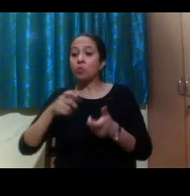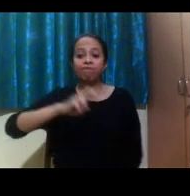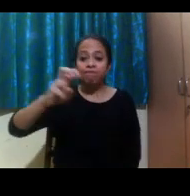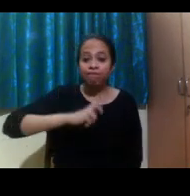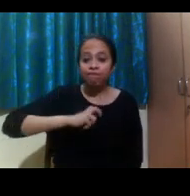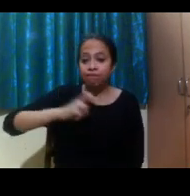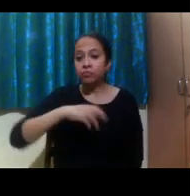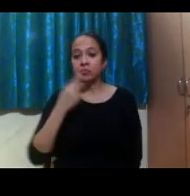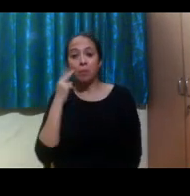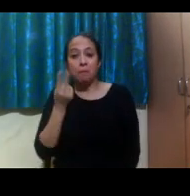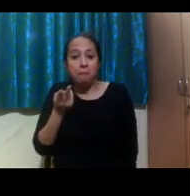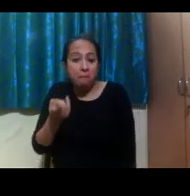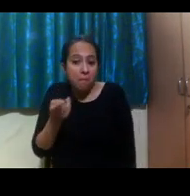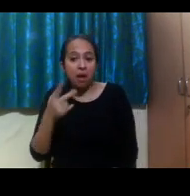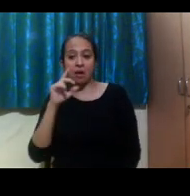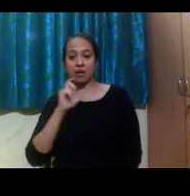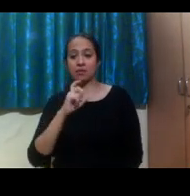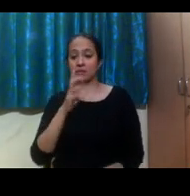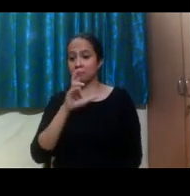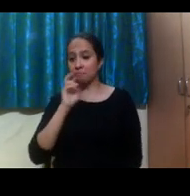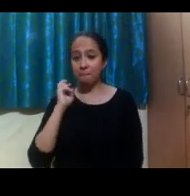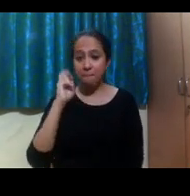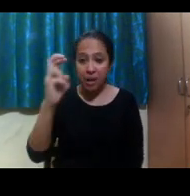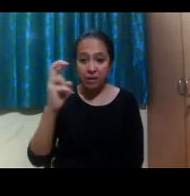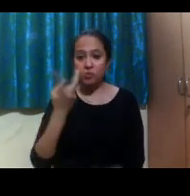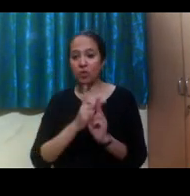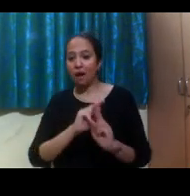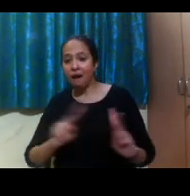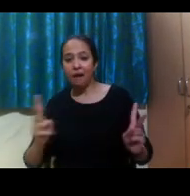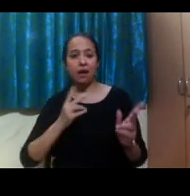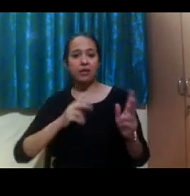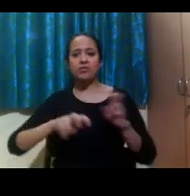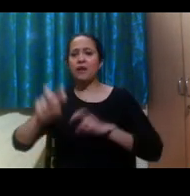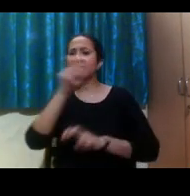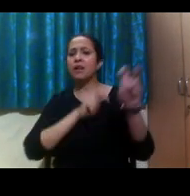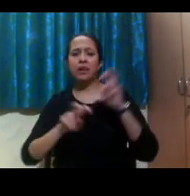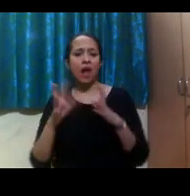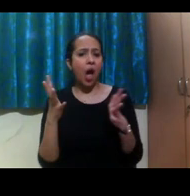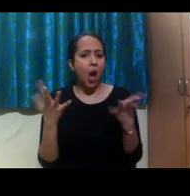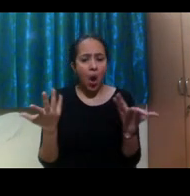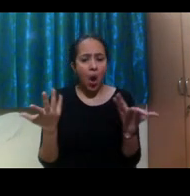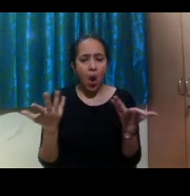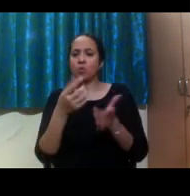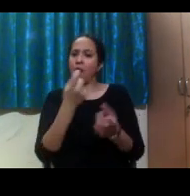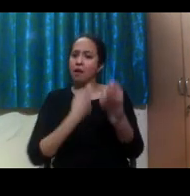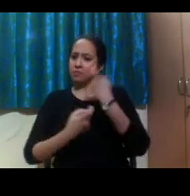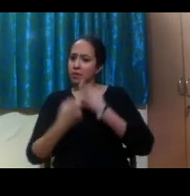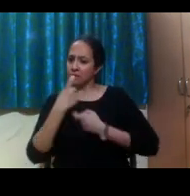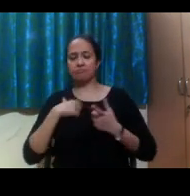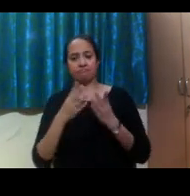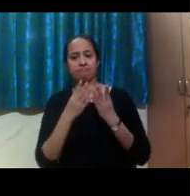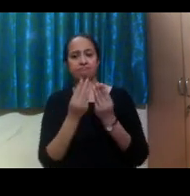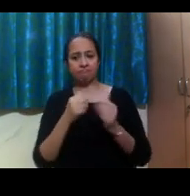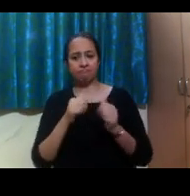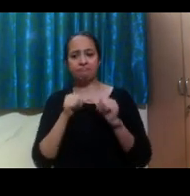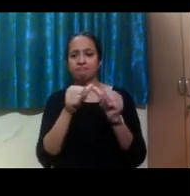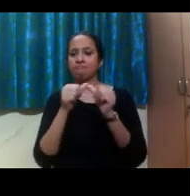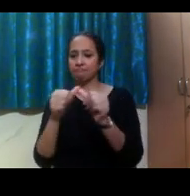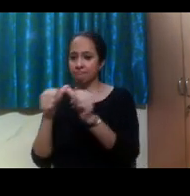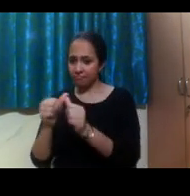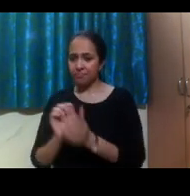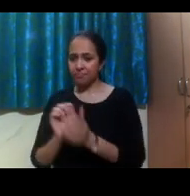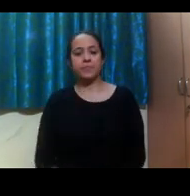organization will provide more in-depth research than sometimes you can find online through that service. We also